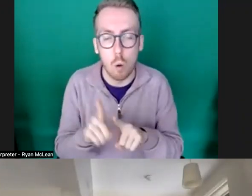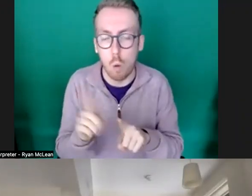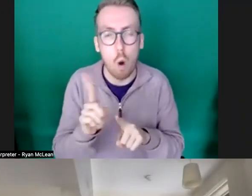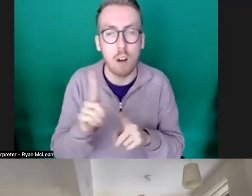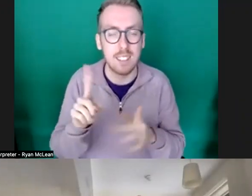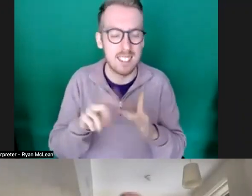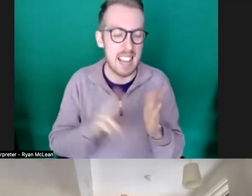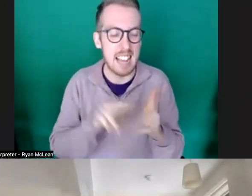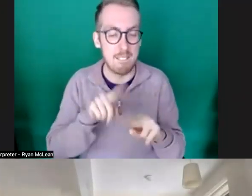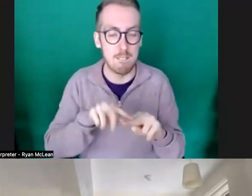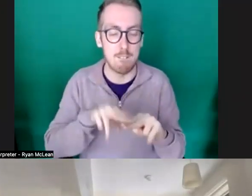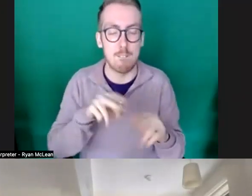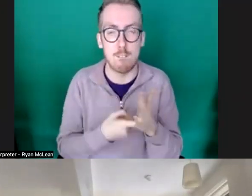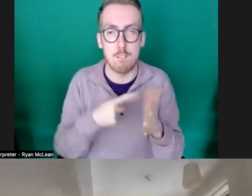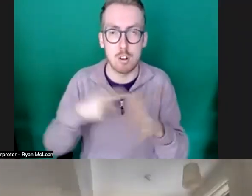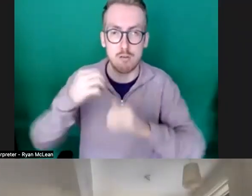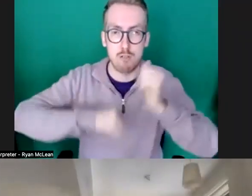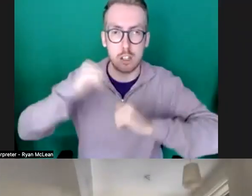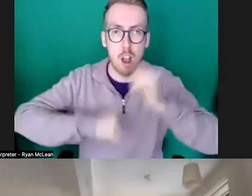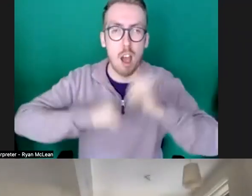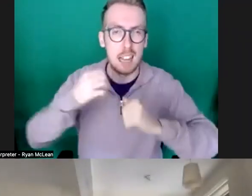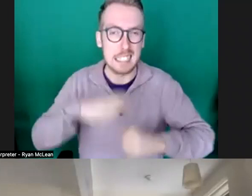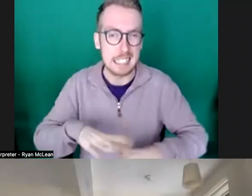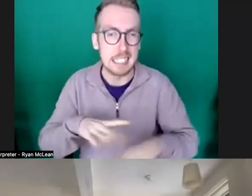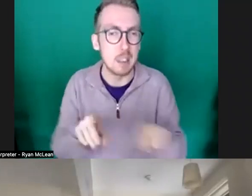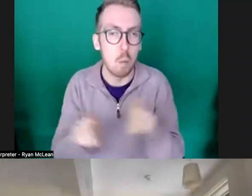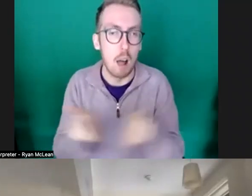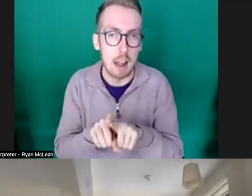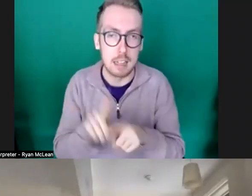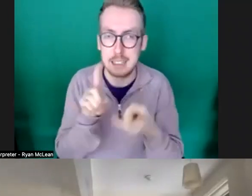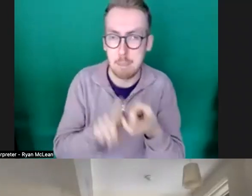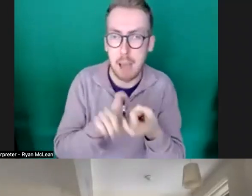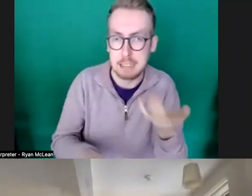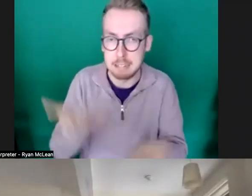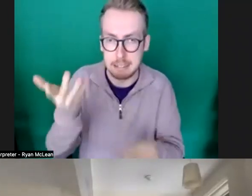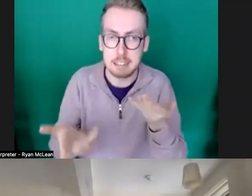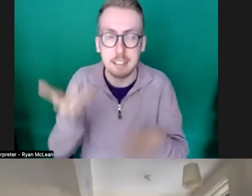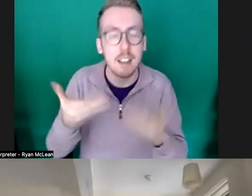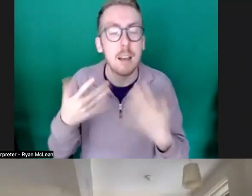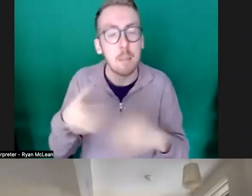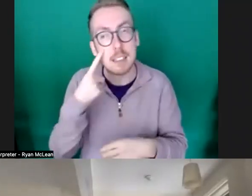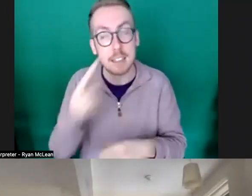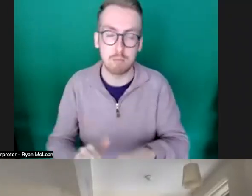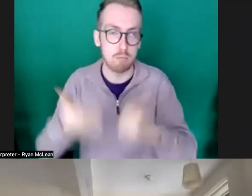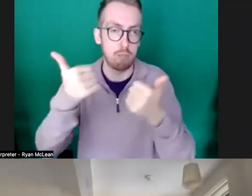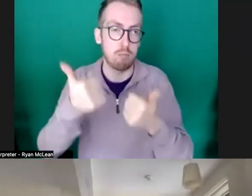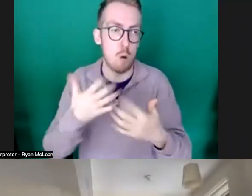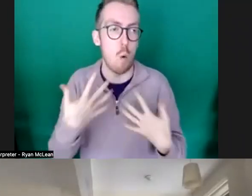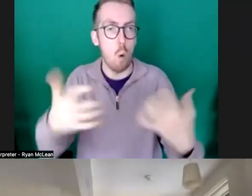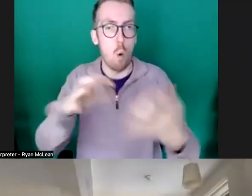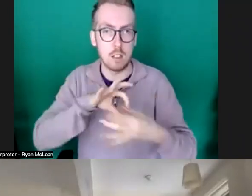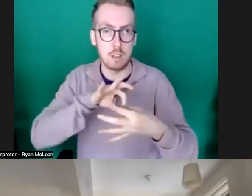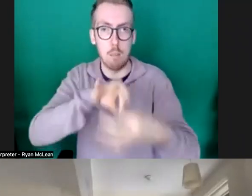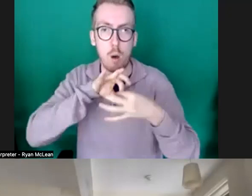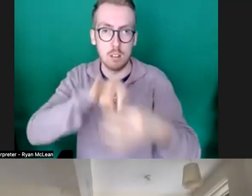the participation stuff i've seen um really good um audience participation things uh done with uh audiences